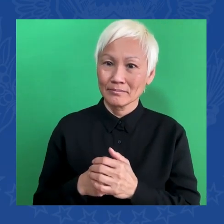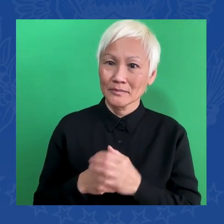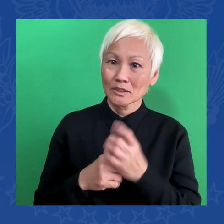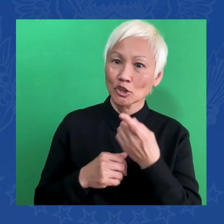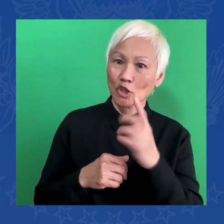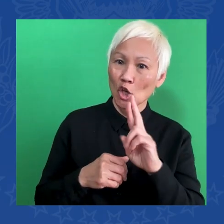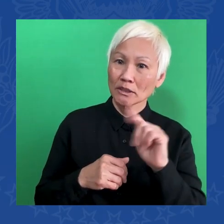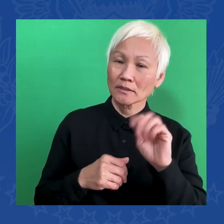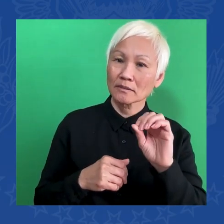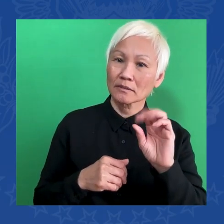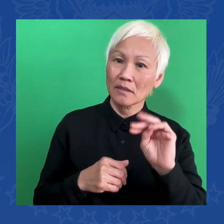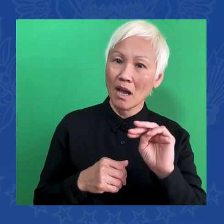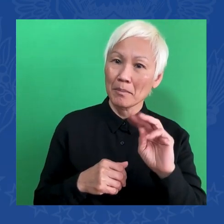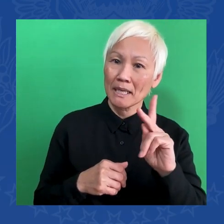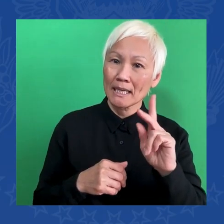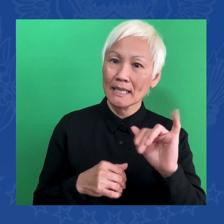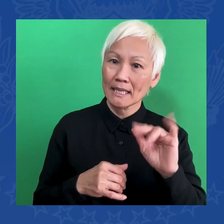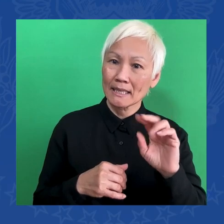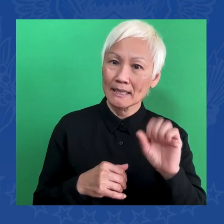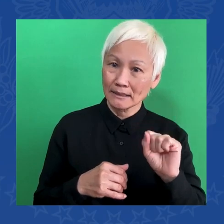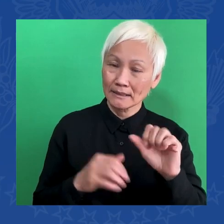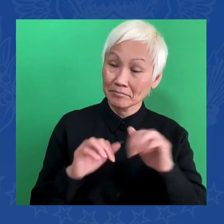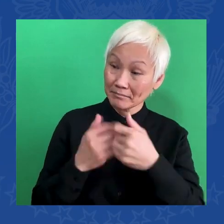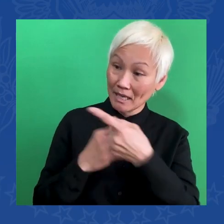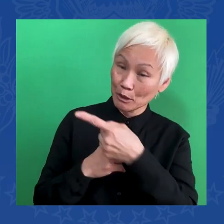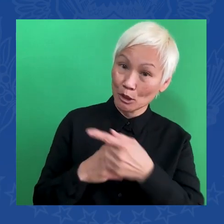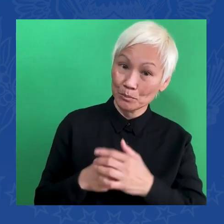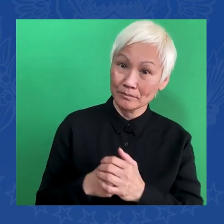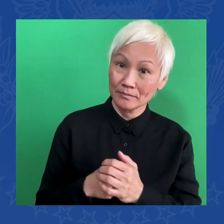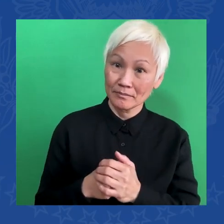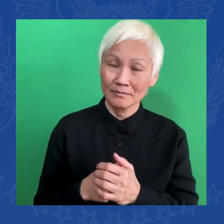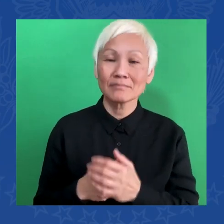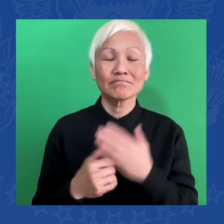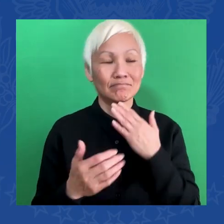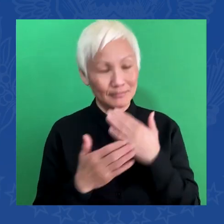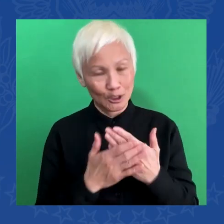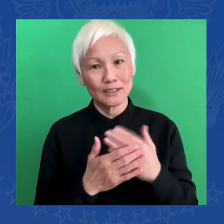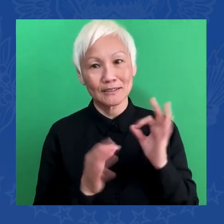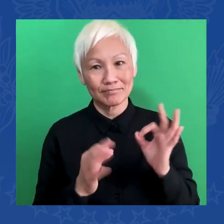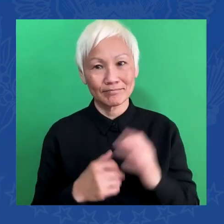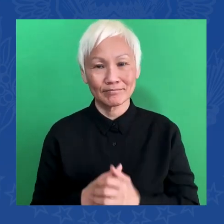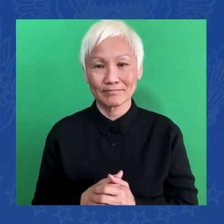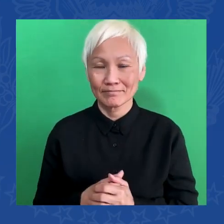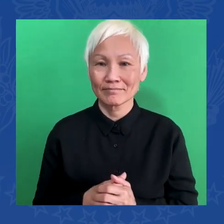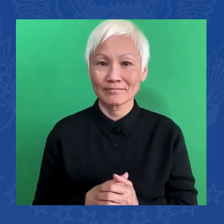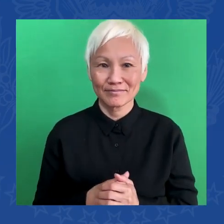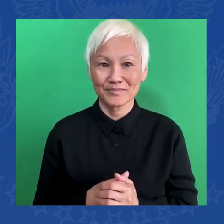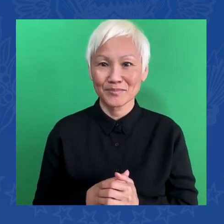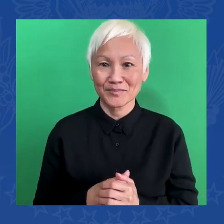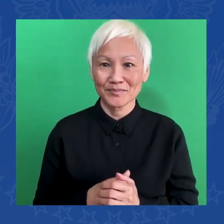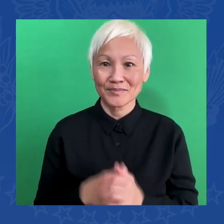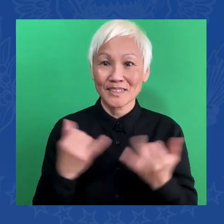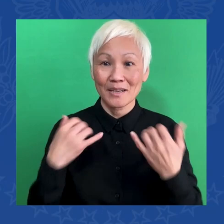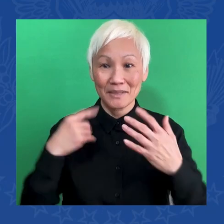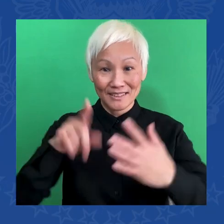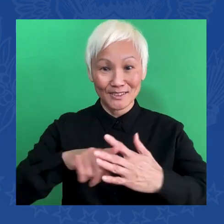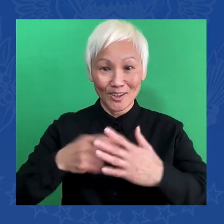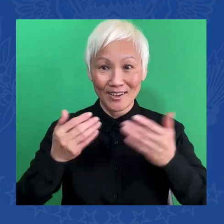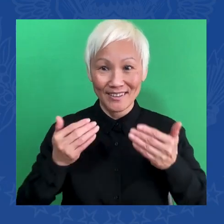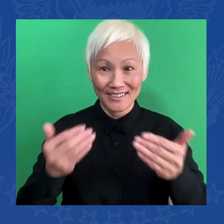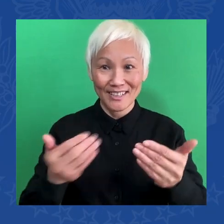Fine. Thank you, sir. The Good. Well, look, let me get started here. I want to say good afternoon, everyone. This week, I